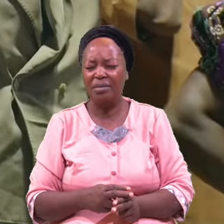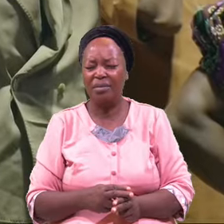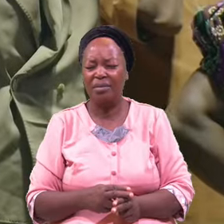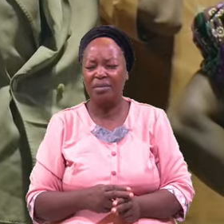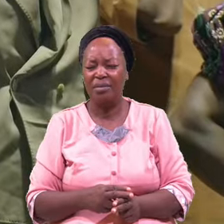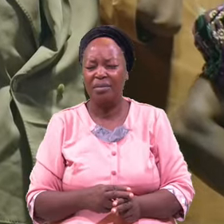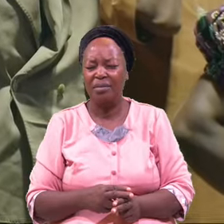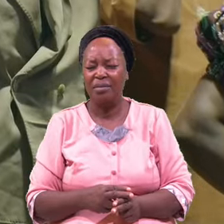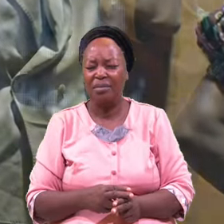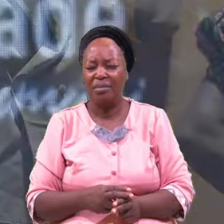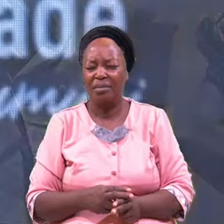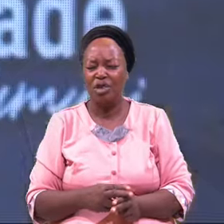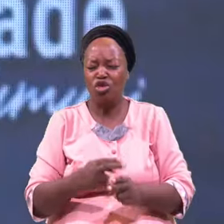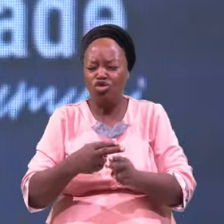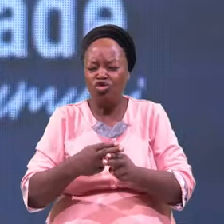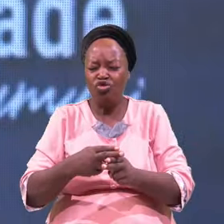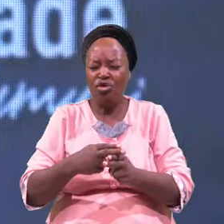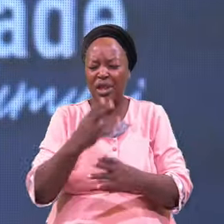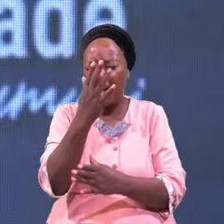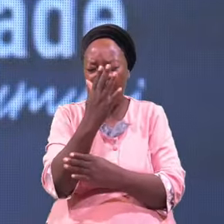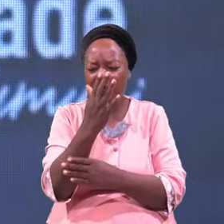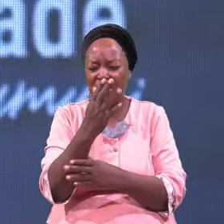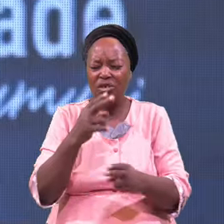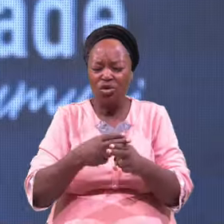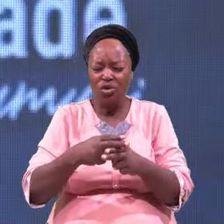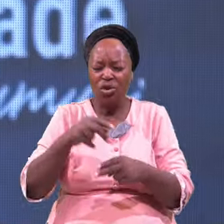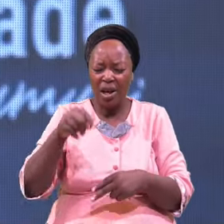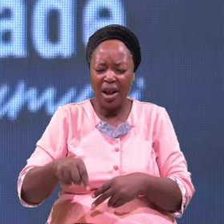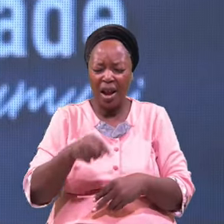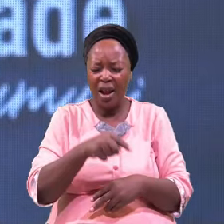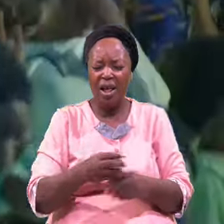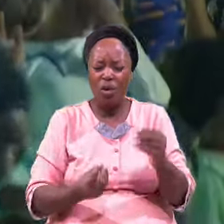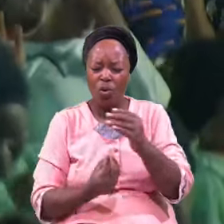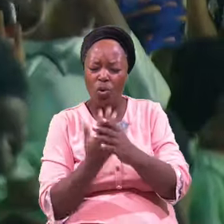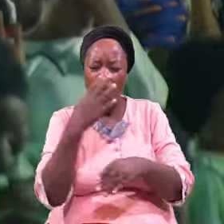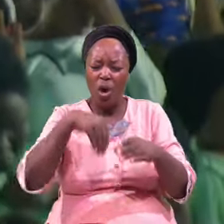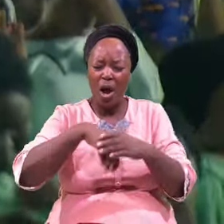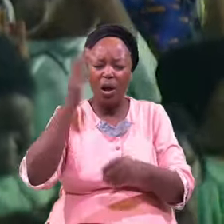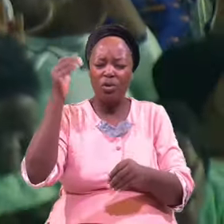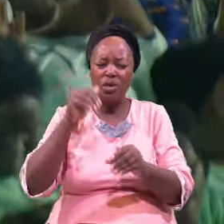Short Hand Short Leg Grow Out In Jesus Name